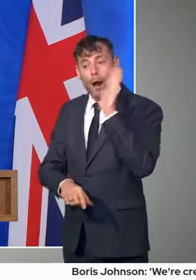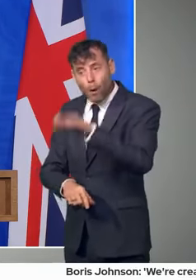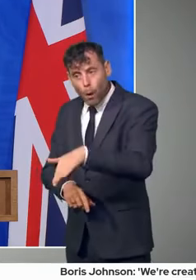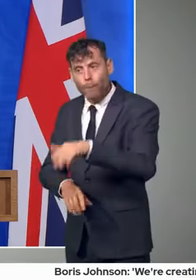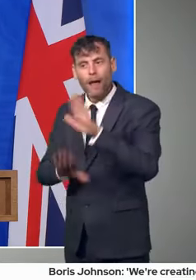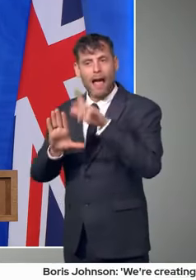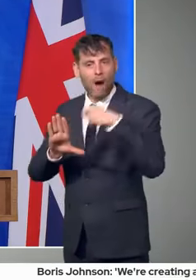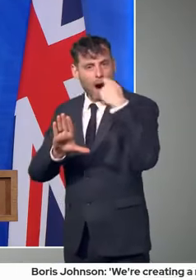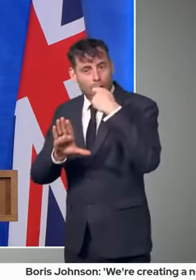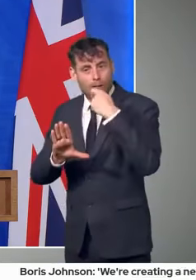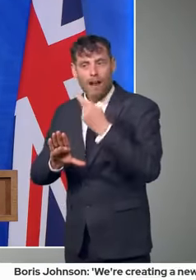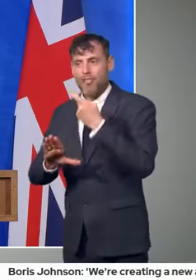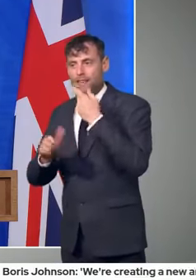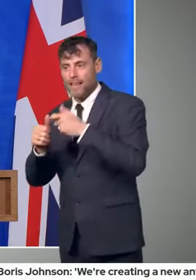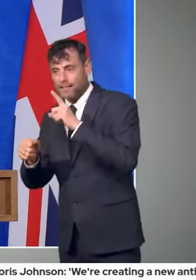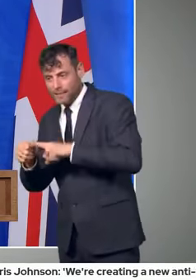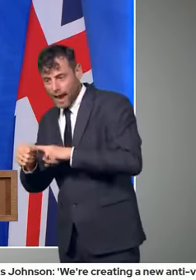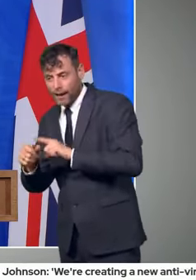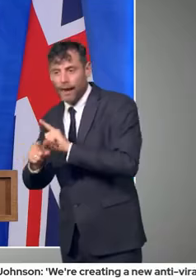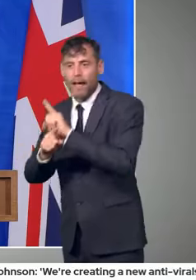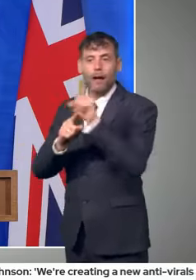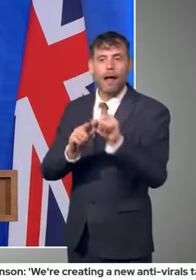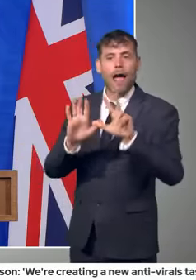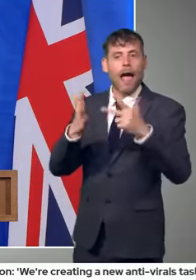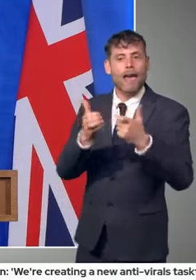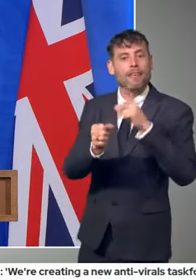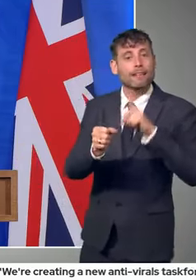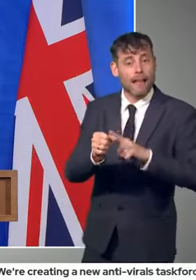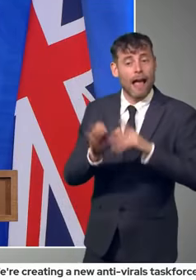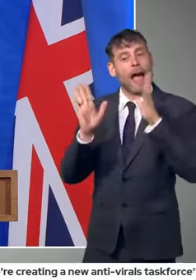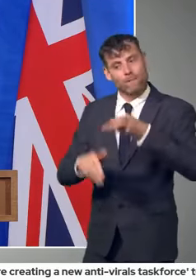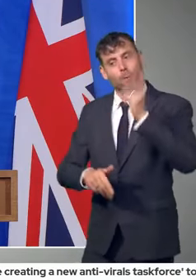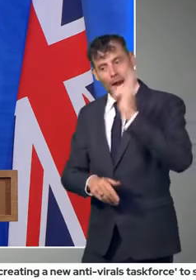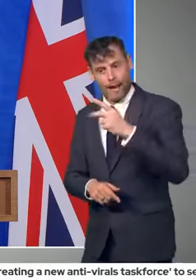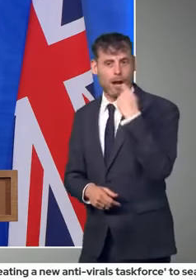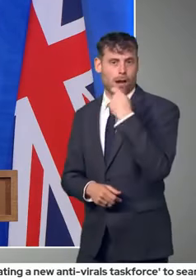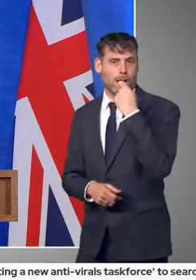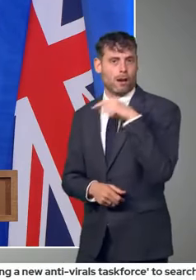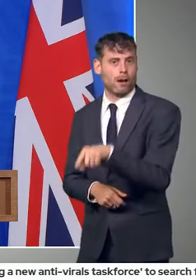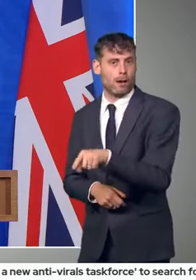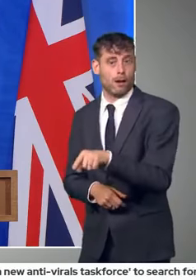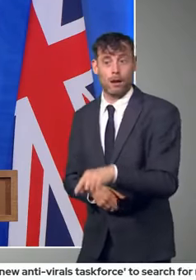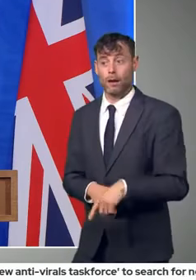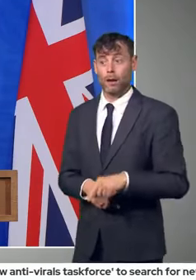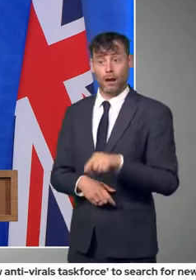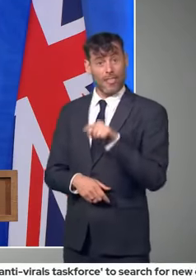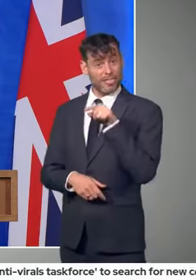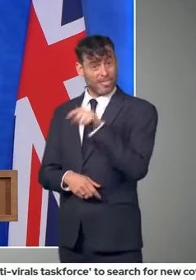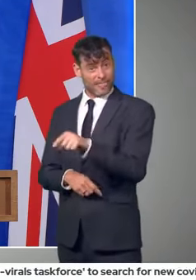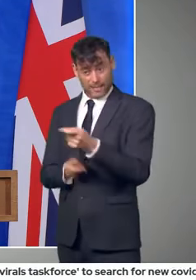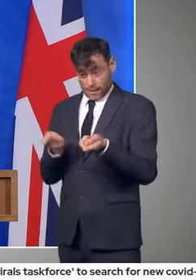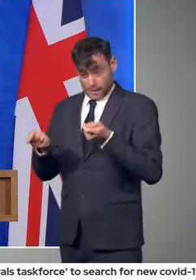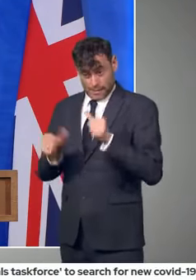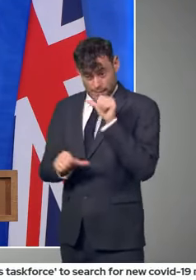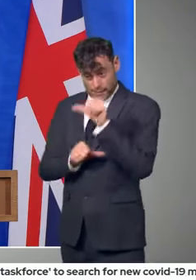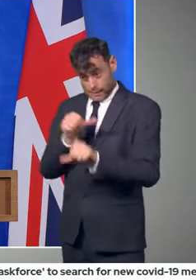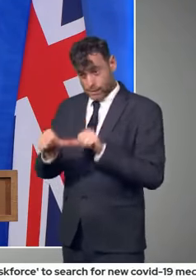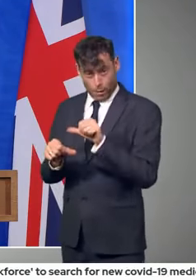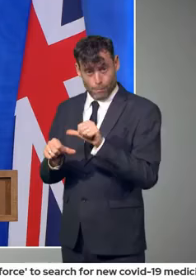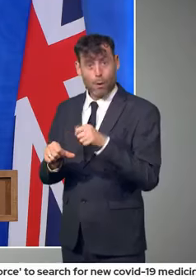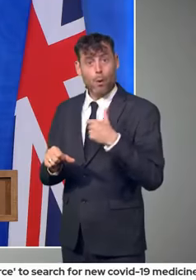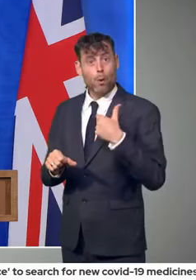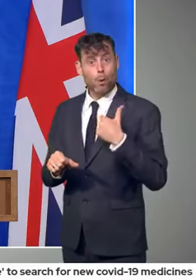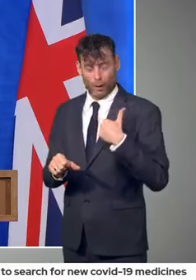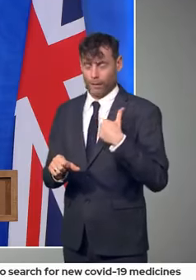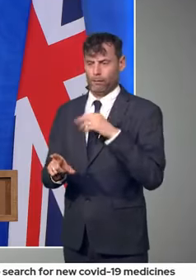And it's because of those tests that we've actually been able to isolate the cases of the so-called Indian